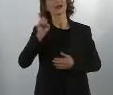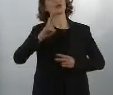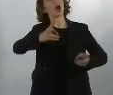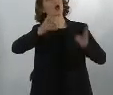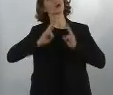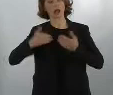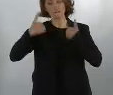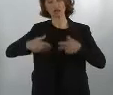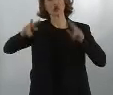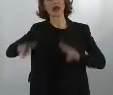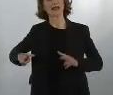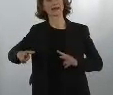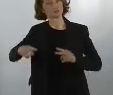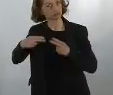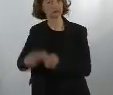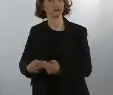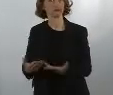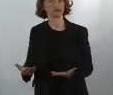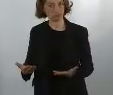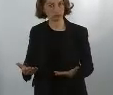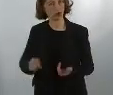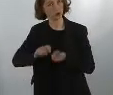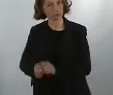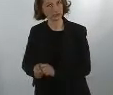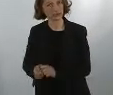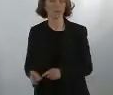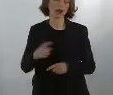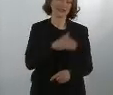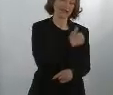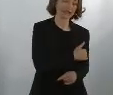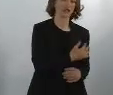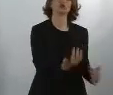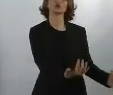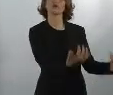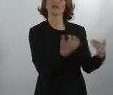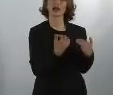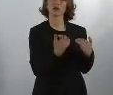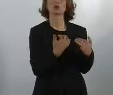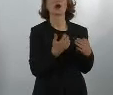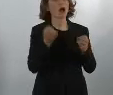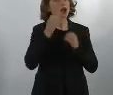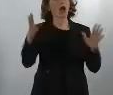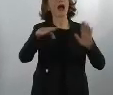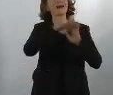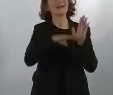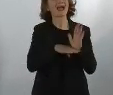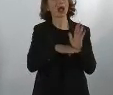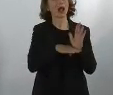which help us fulfill our humanitarian mission, and which also manages